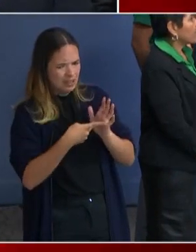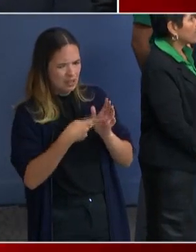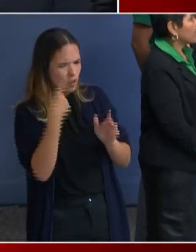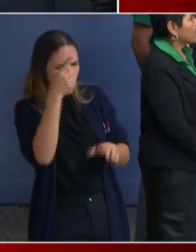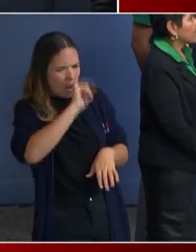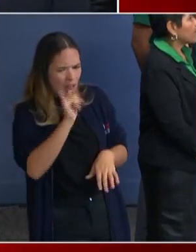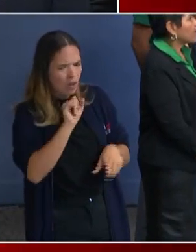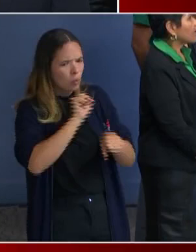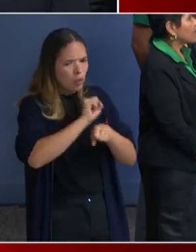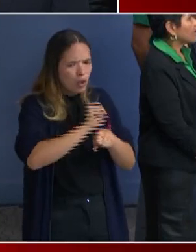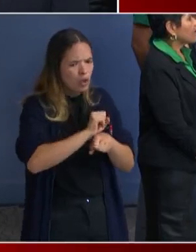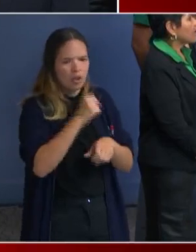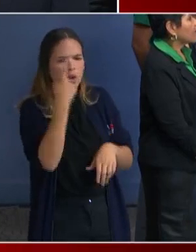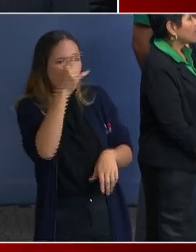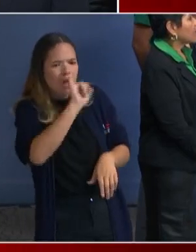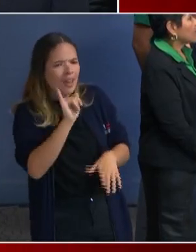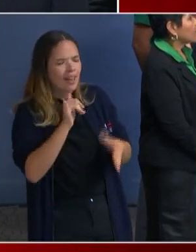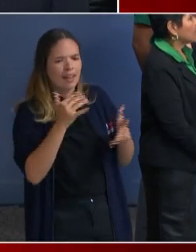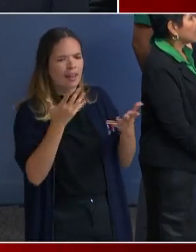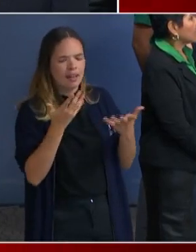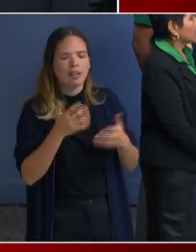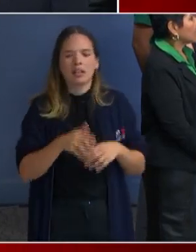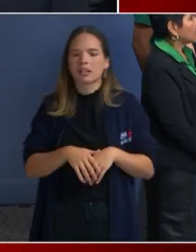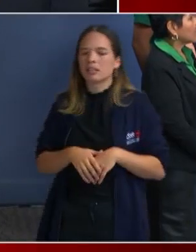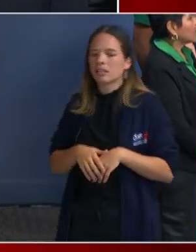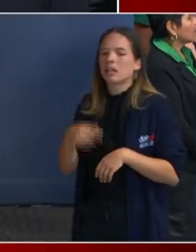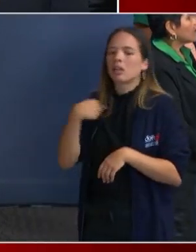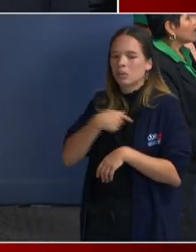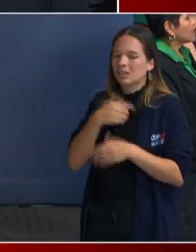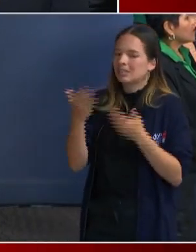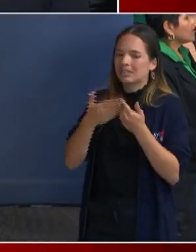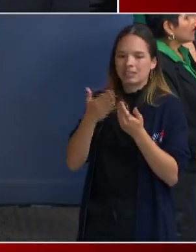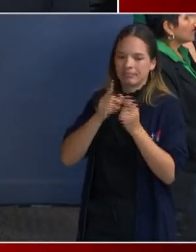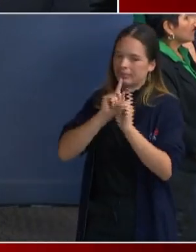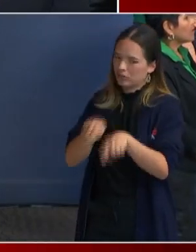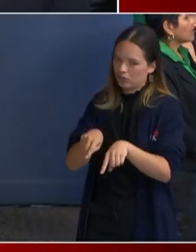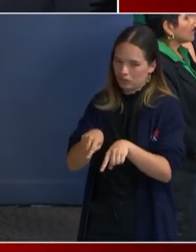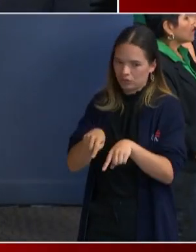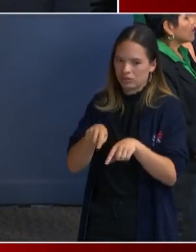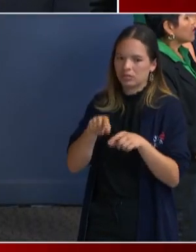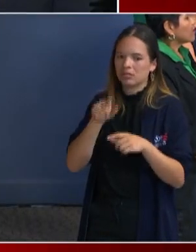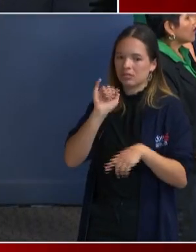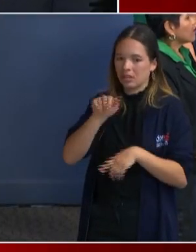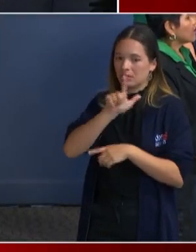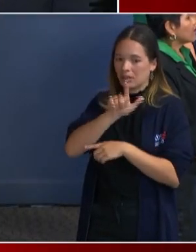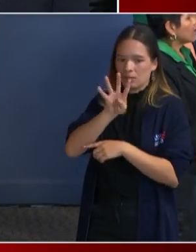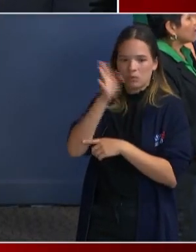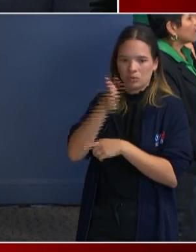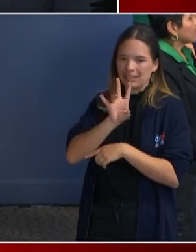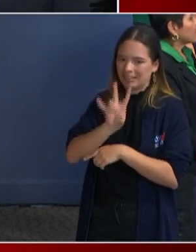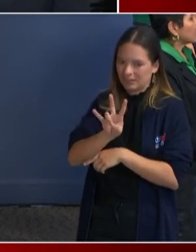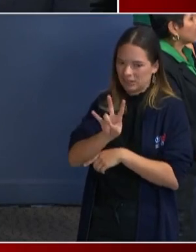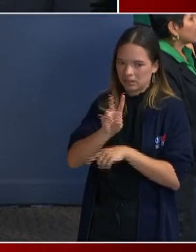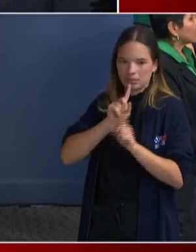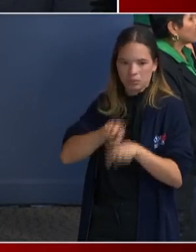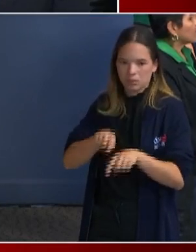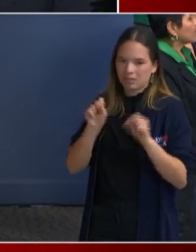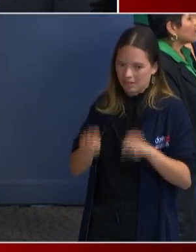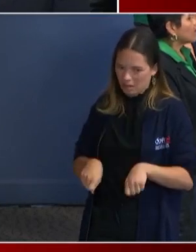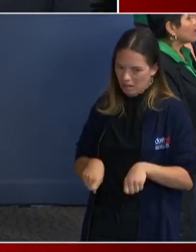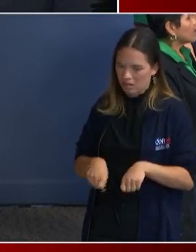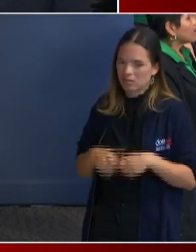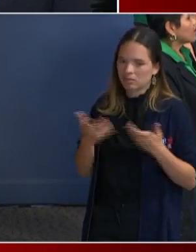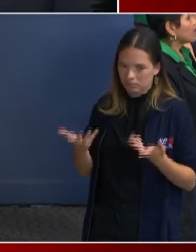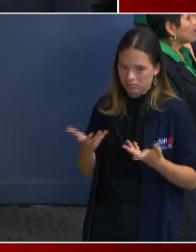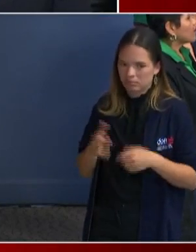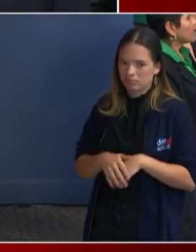of all? It's going to make it, uh, much easier to respond to the 20, 24 hours, seven days a week, uh, emergency. Just as an